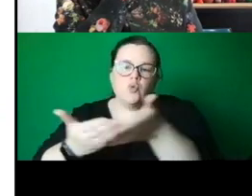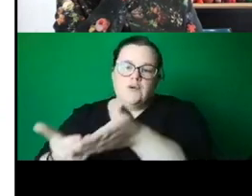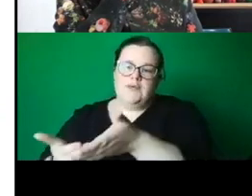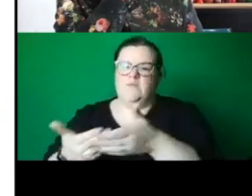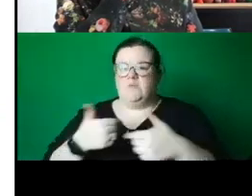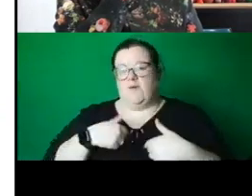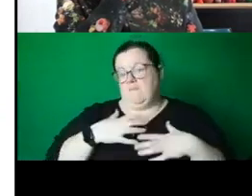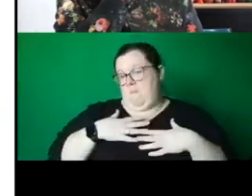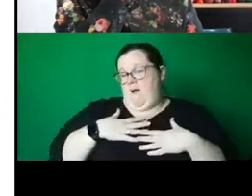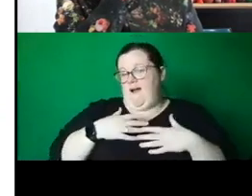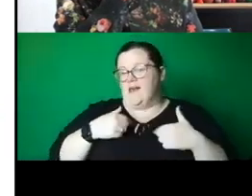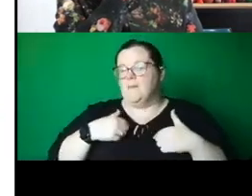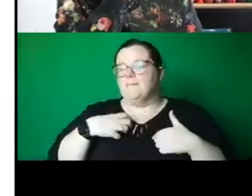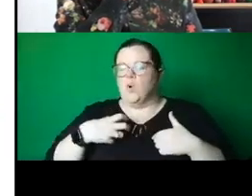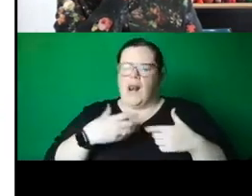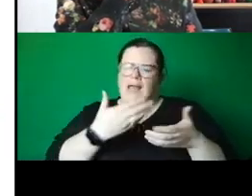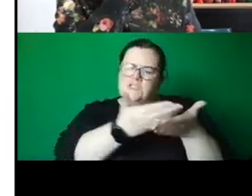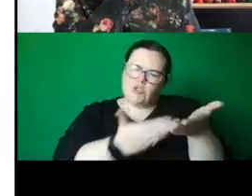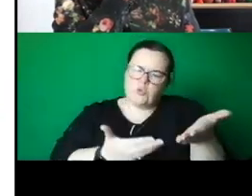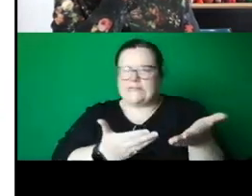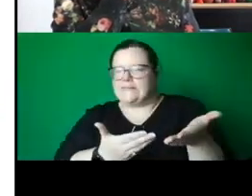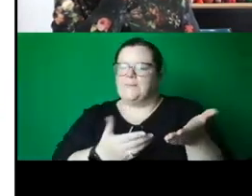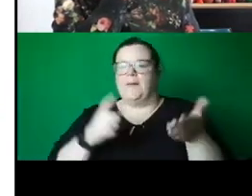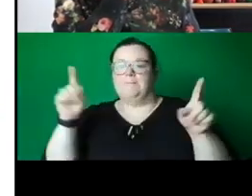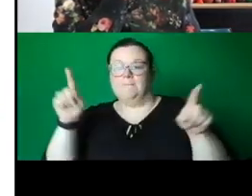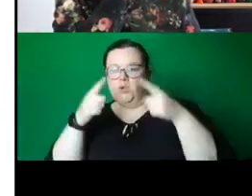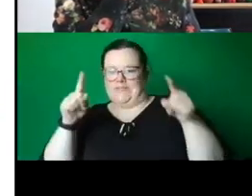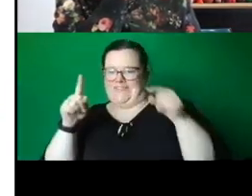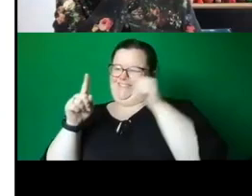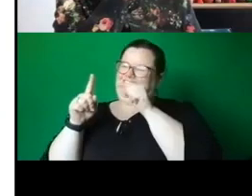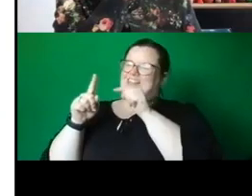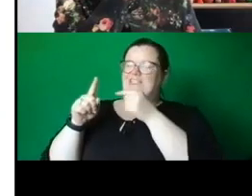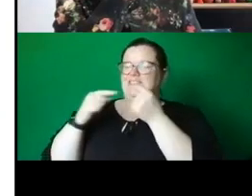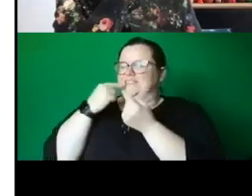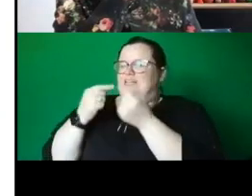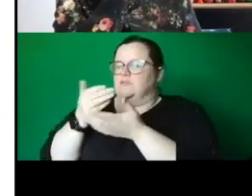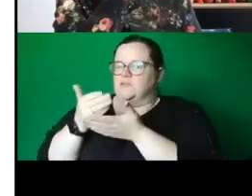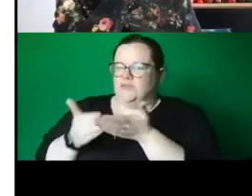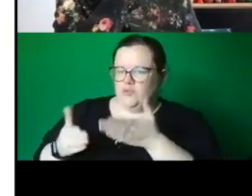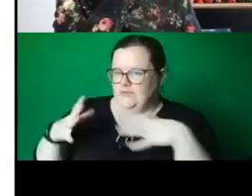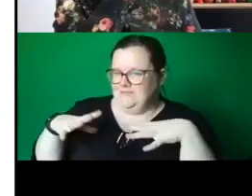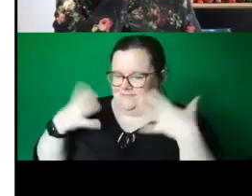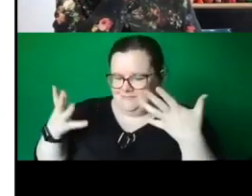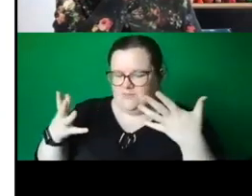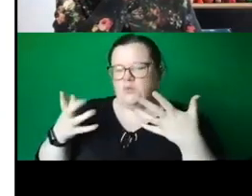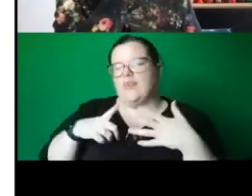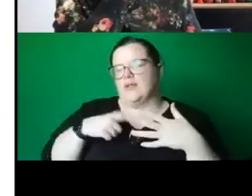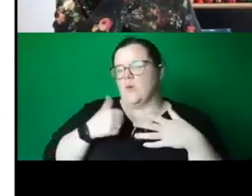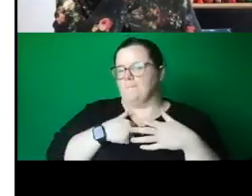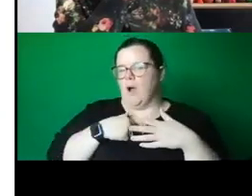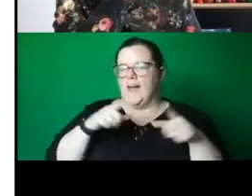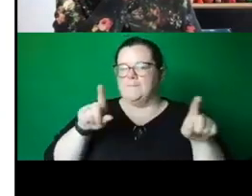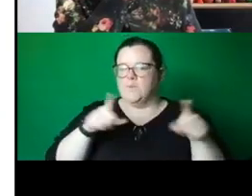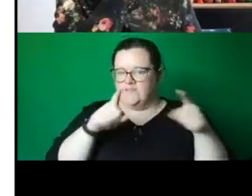than a narrative person, so that's why all my films, they don't, they're only audiovisual. And